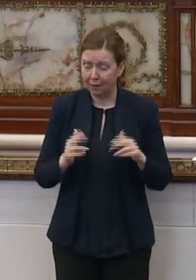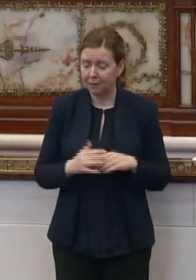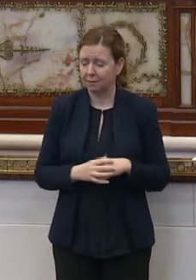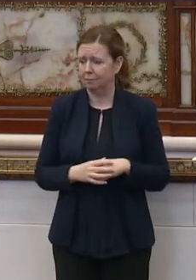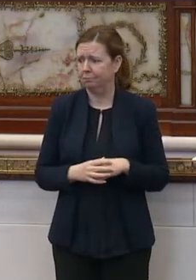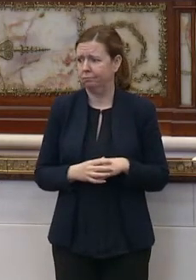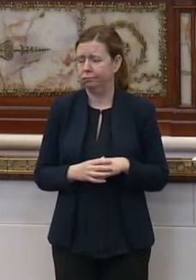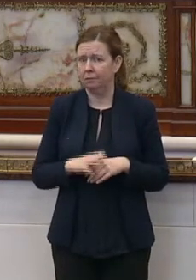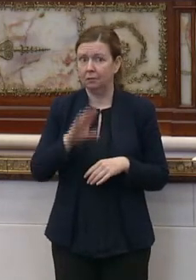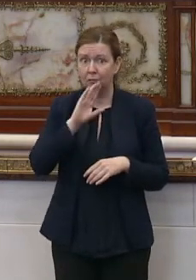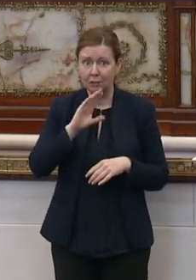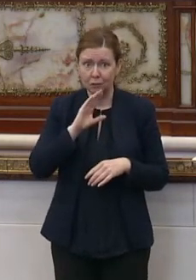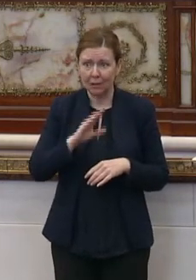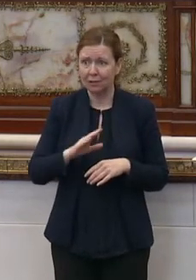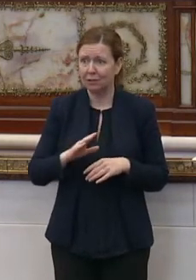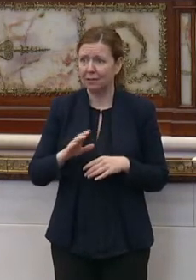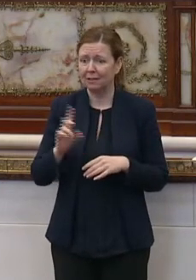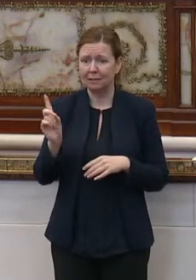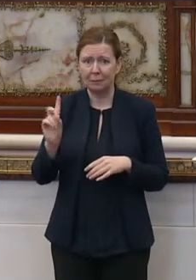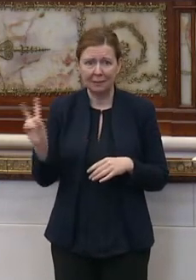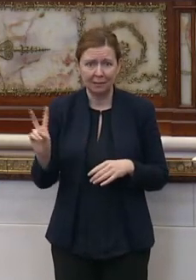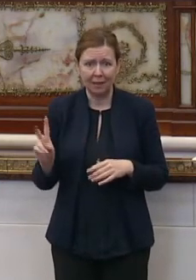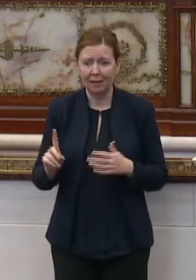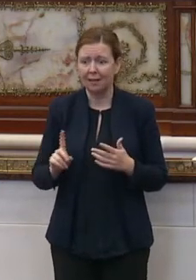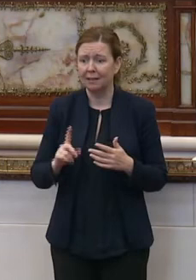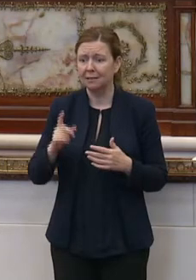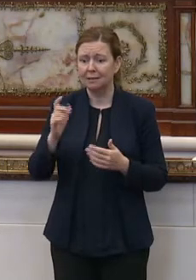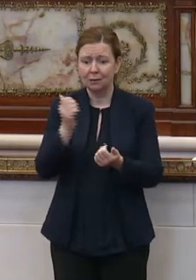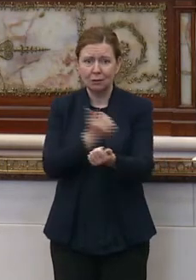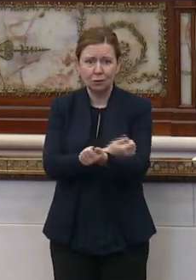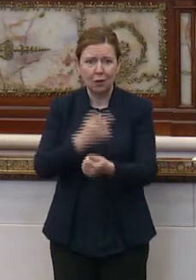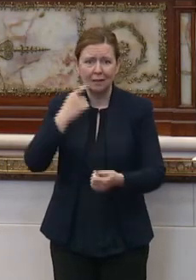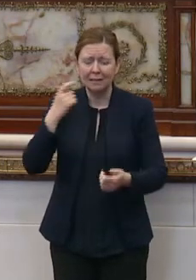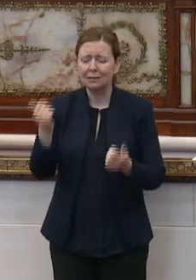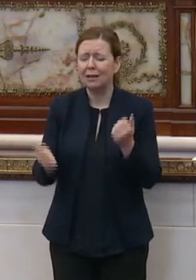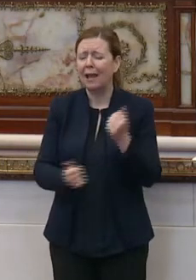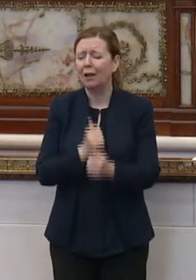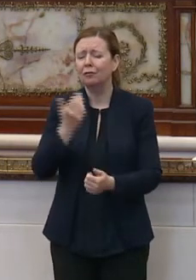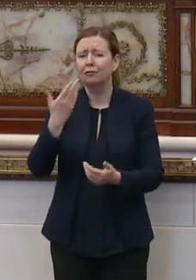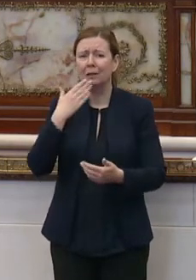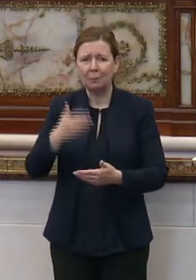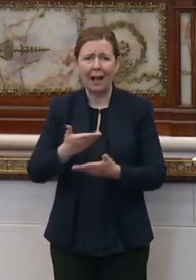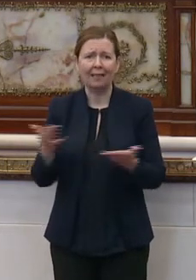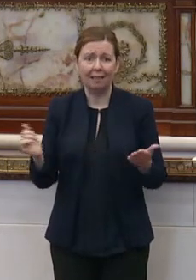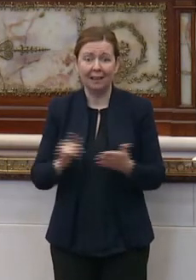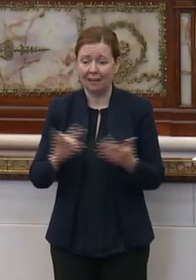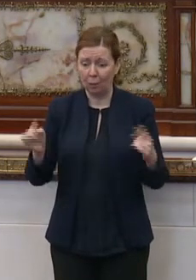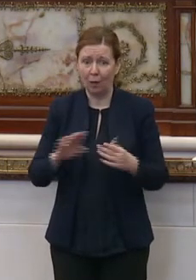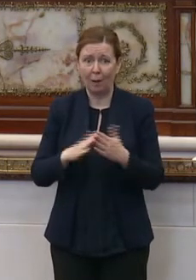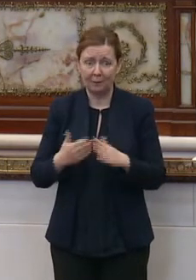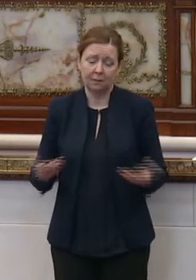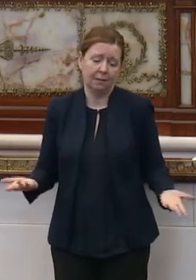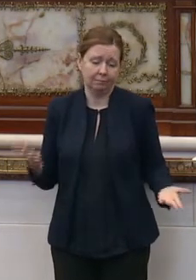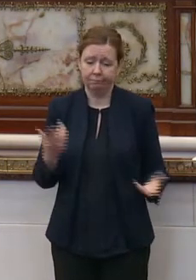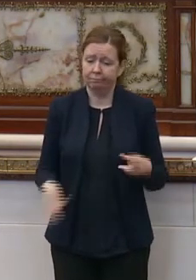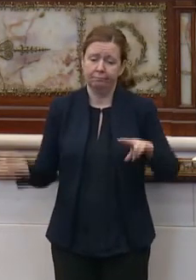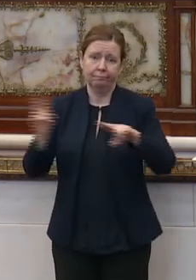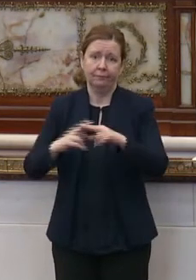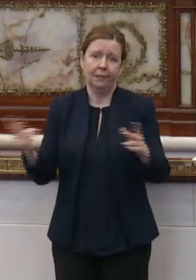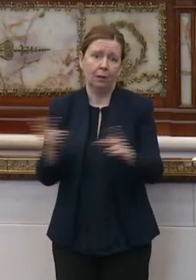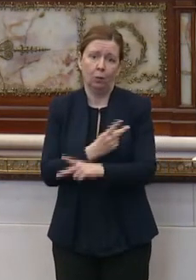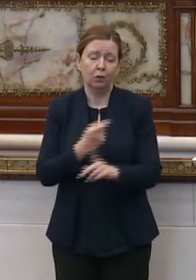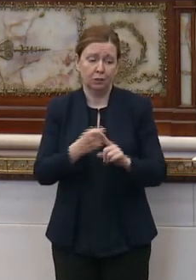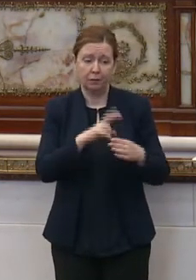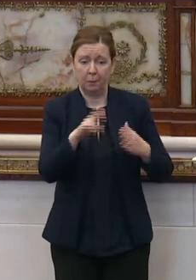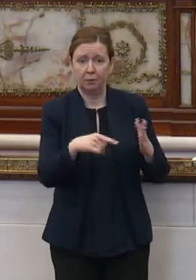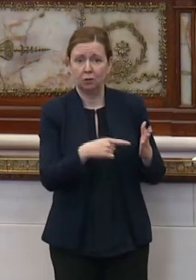frustration, domestic abuse, drug addiction, every bad thing that is going to harm this city is going to come from